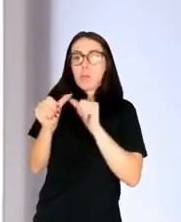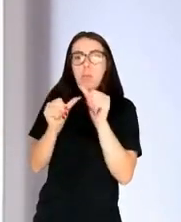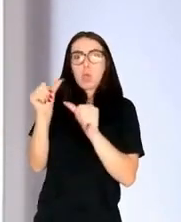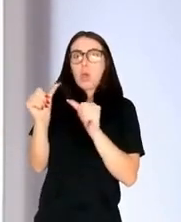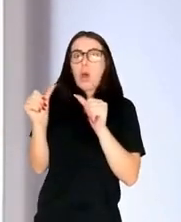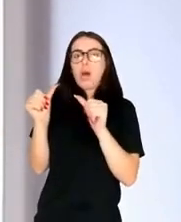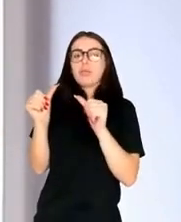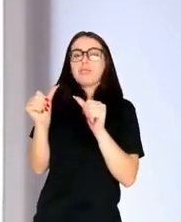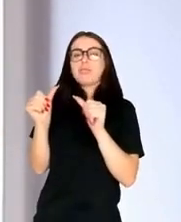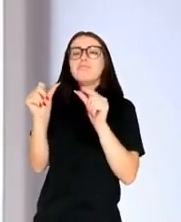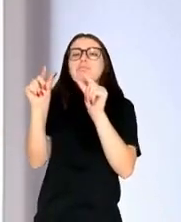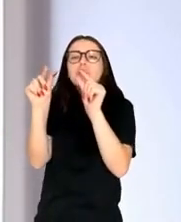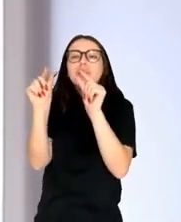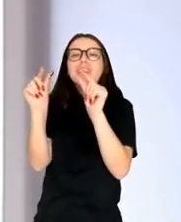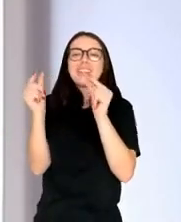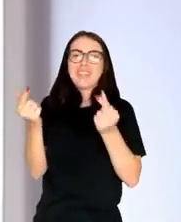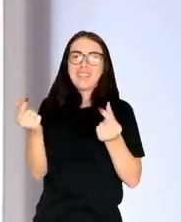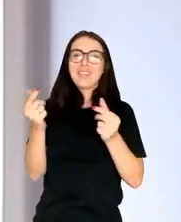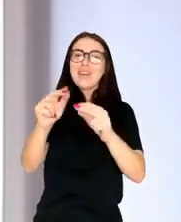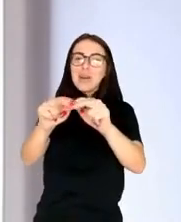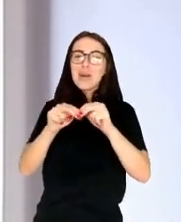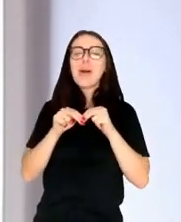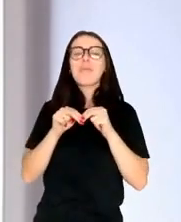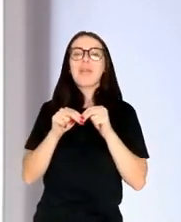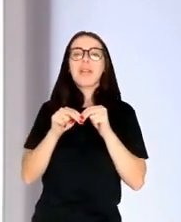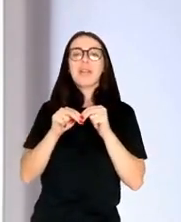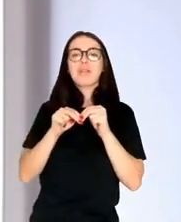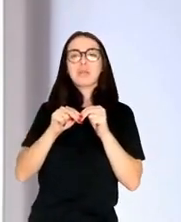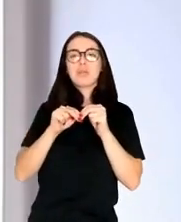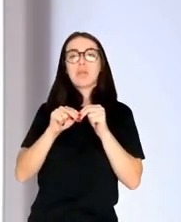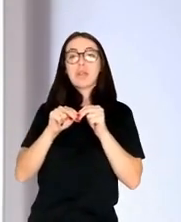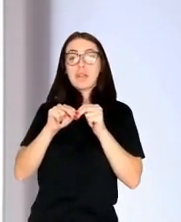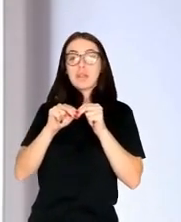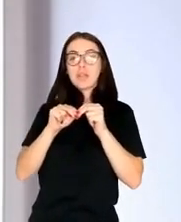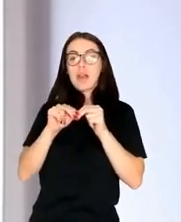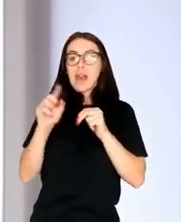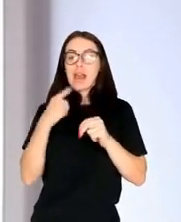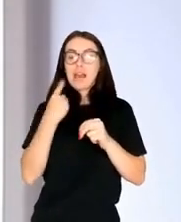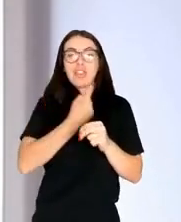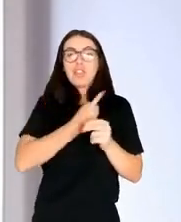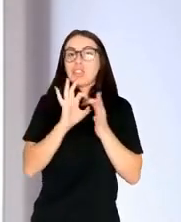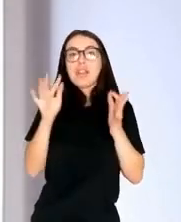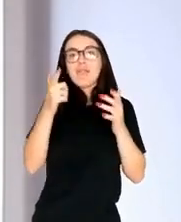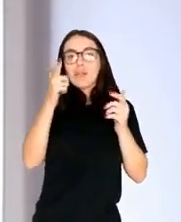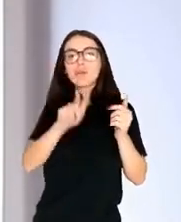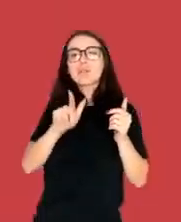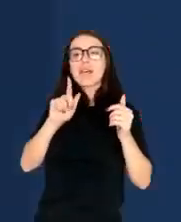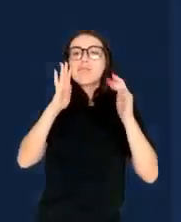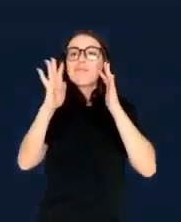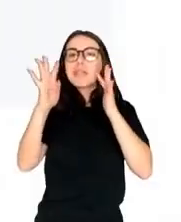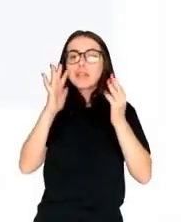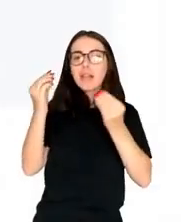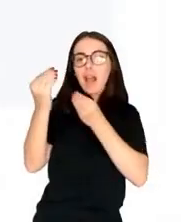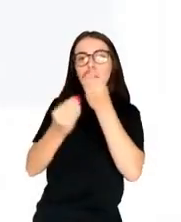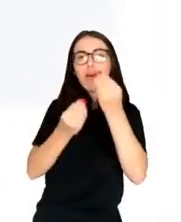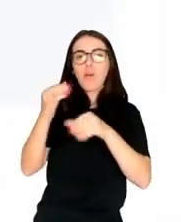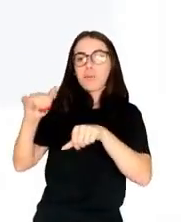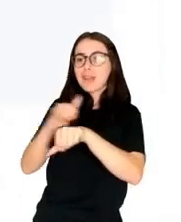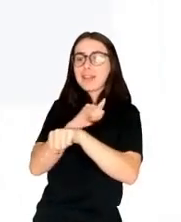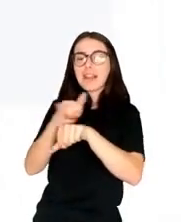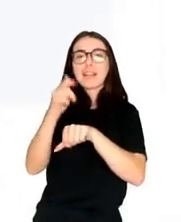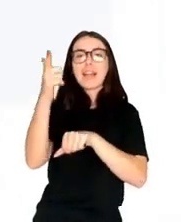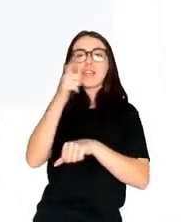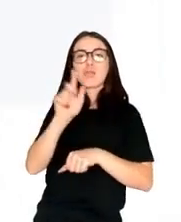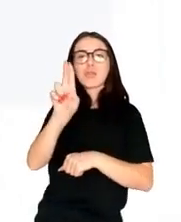we have permission to care, how would we think about optimizing new technologies for the practice of journalism? The first